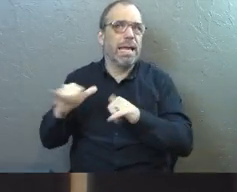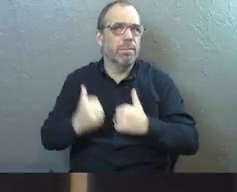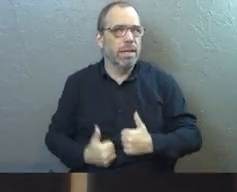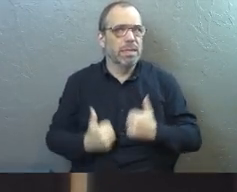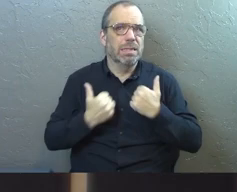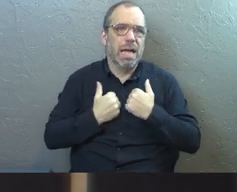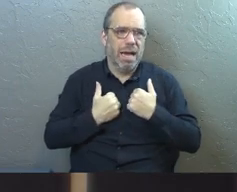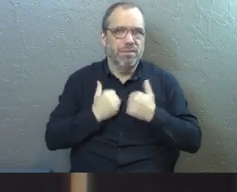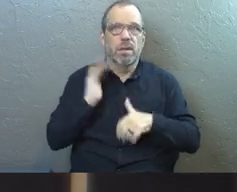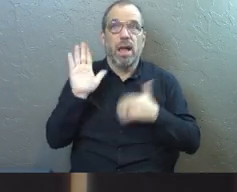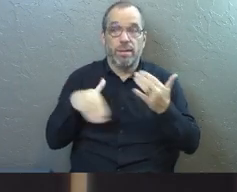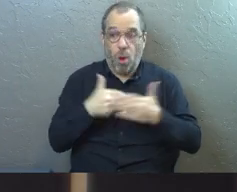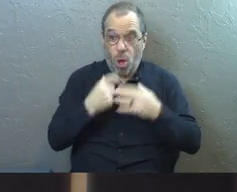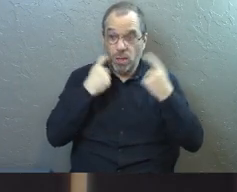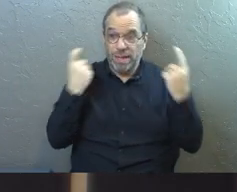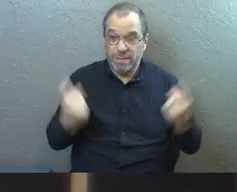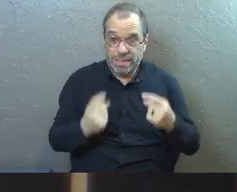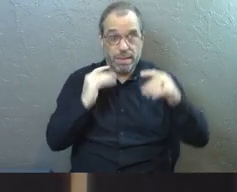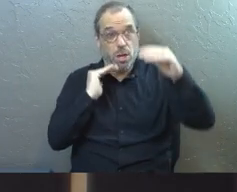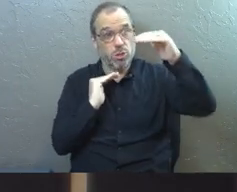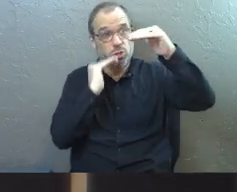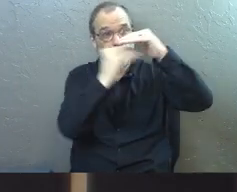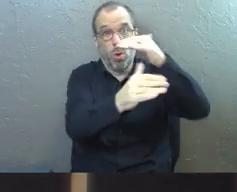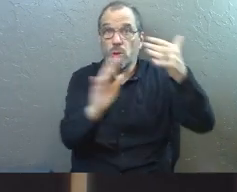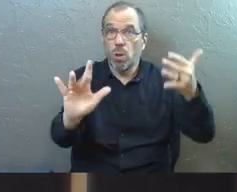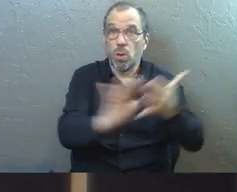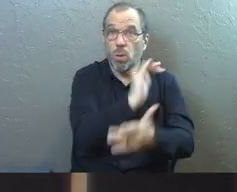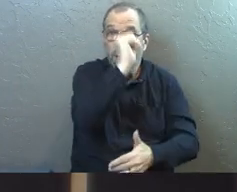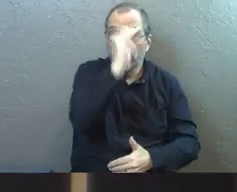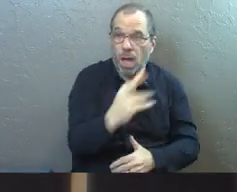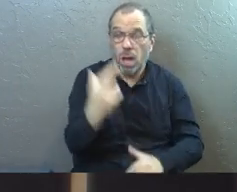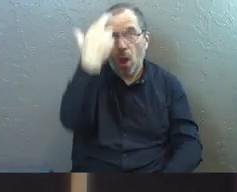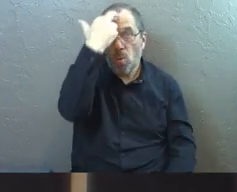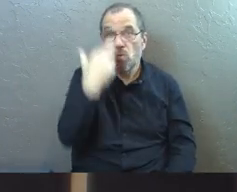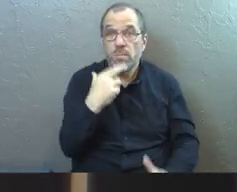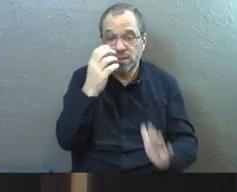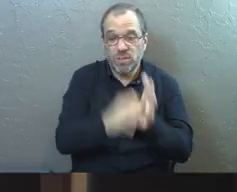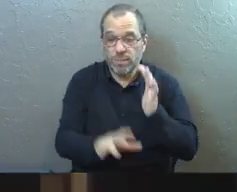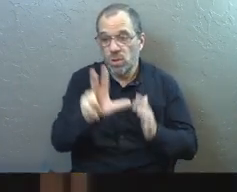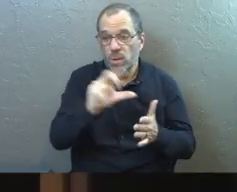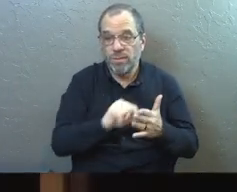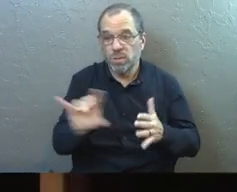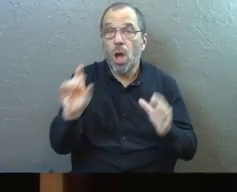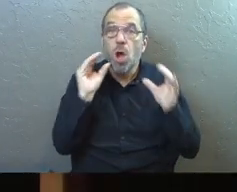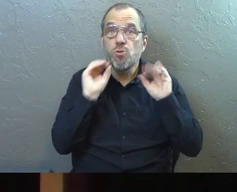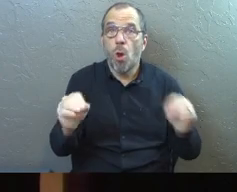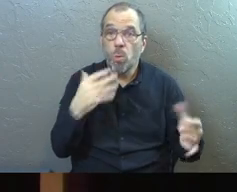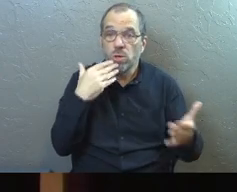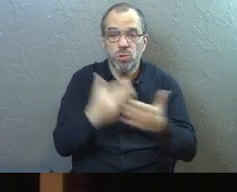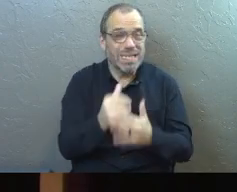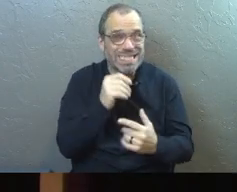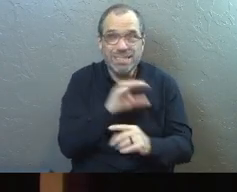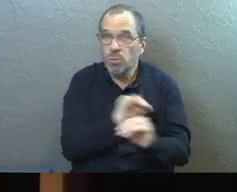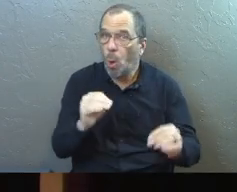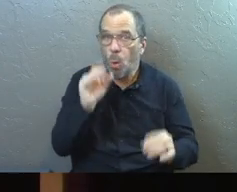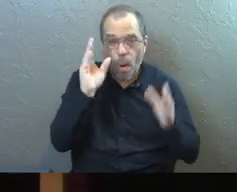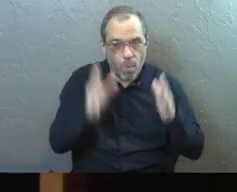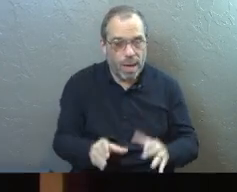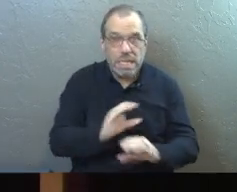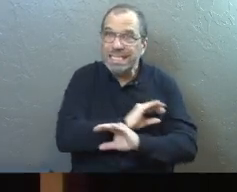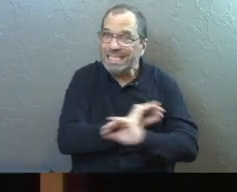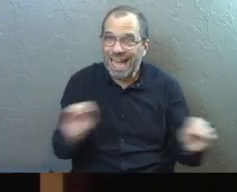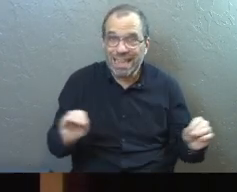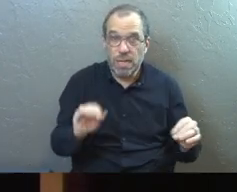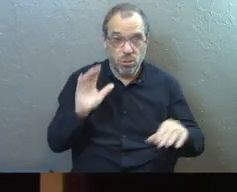There's verses like all have sinned and fallen short of the glory of God. Or in Romans 3, it says, no one is good, not even one. And it places